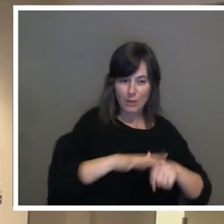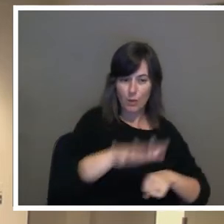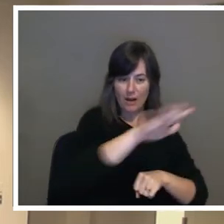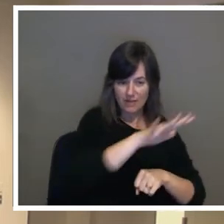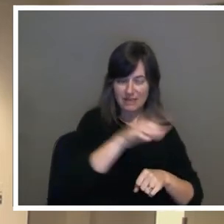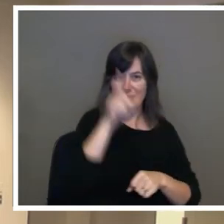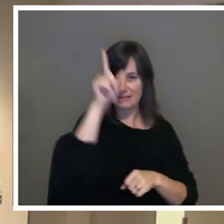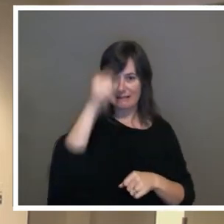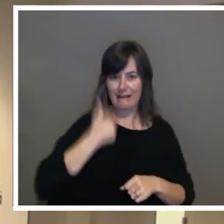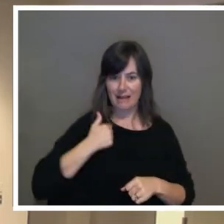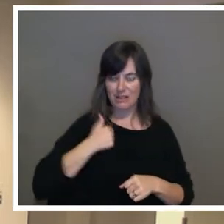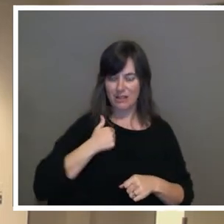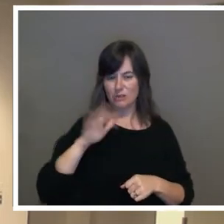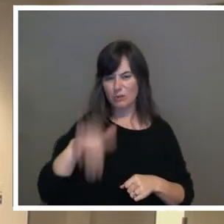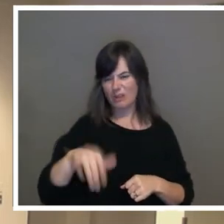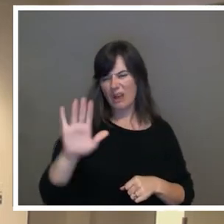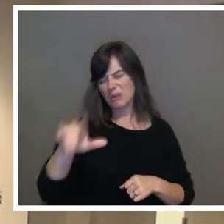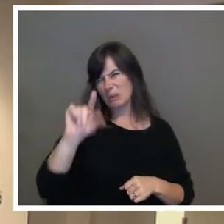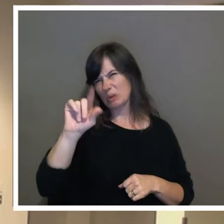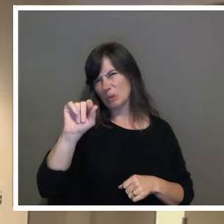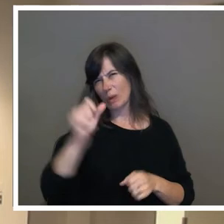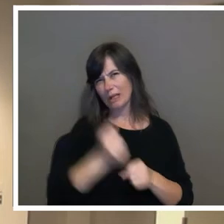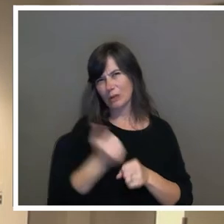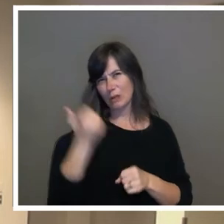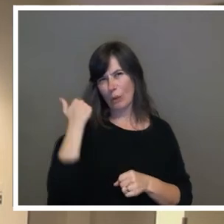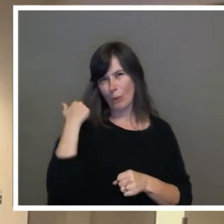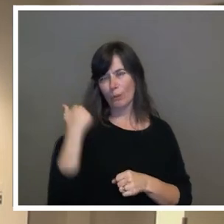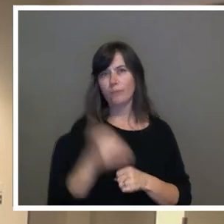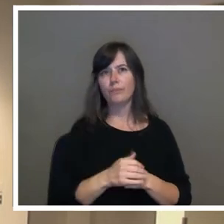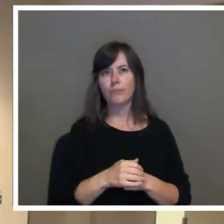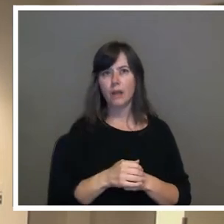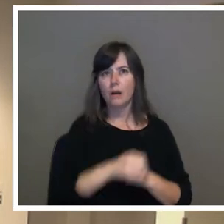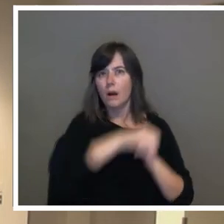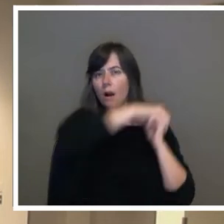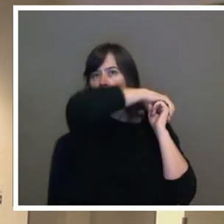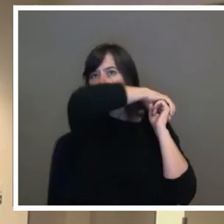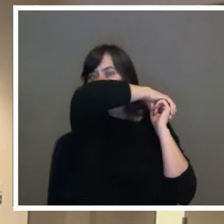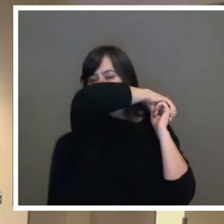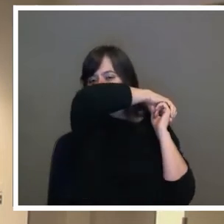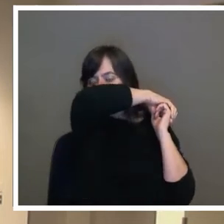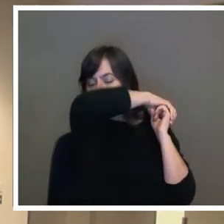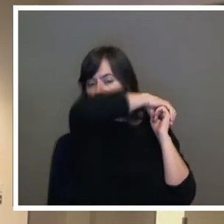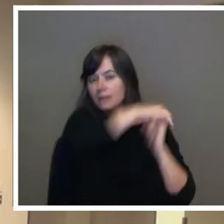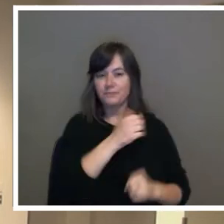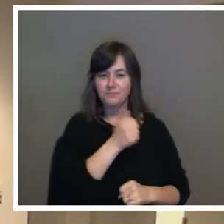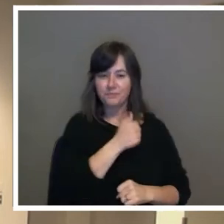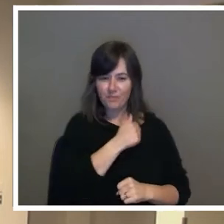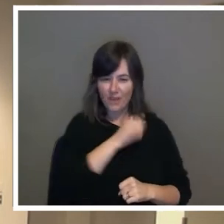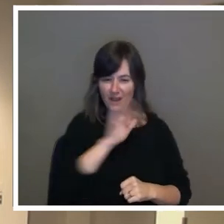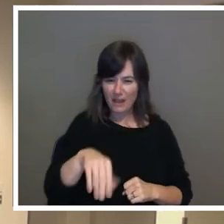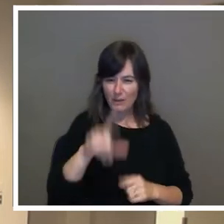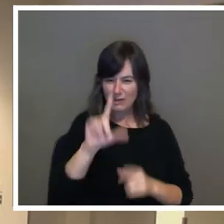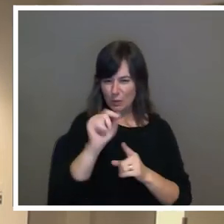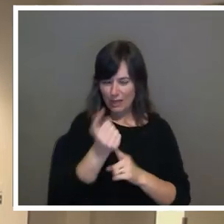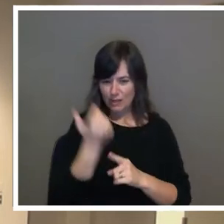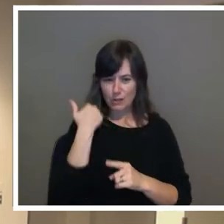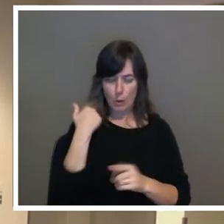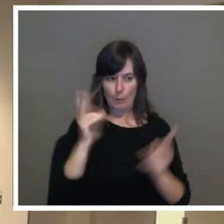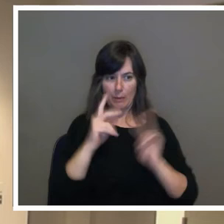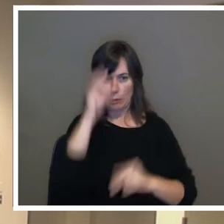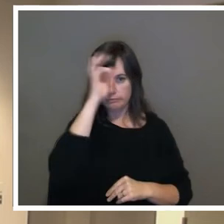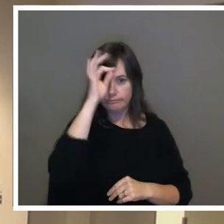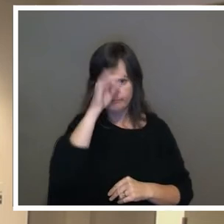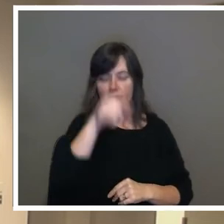was about 20 some odd years ago. Now, the people don't know that what that was. They bought and sold electricity